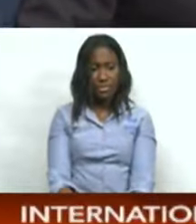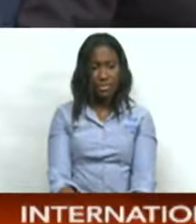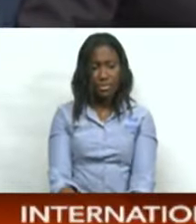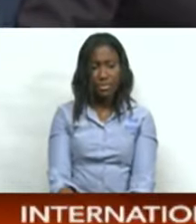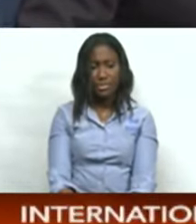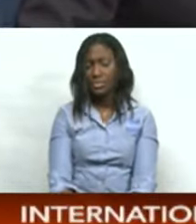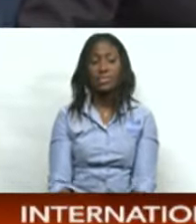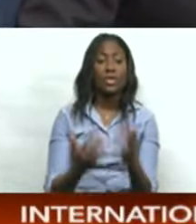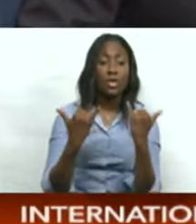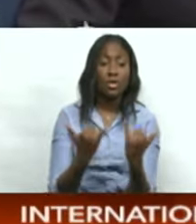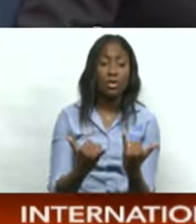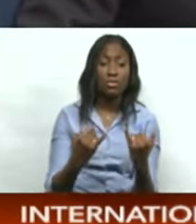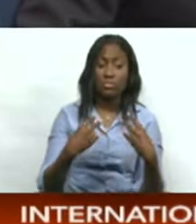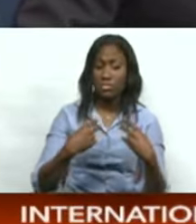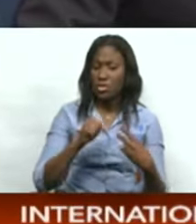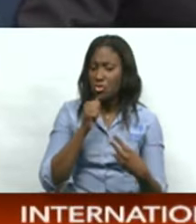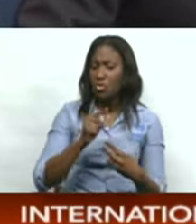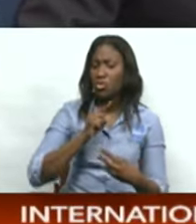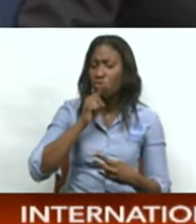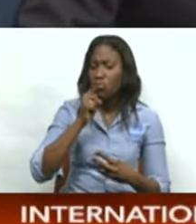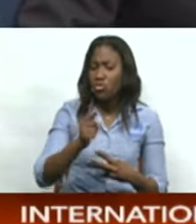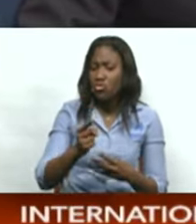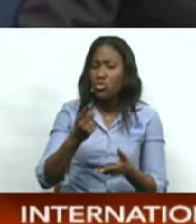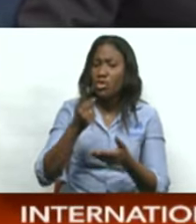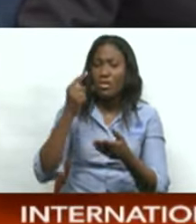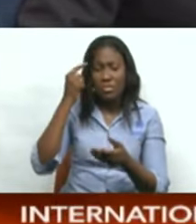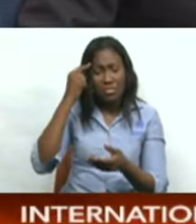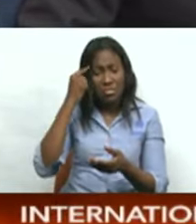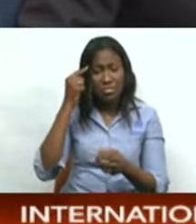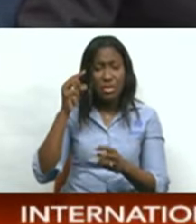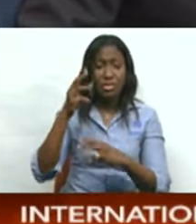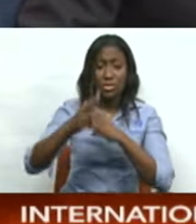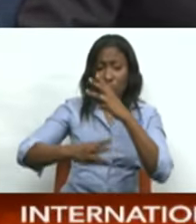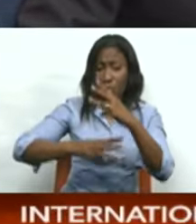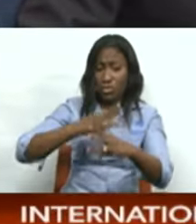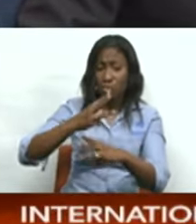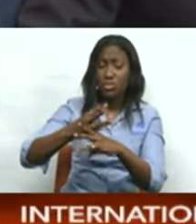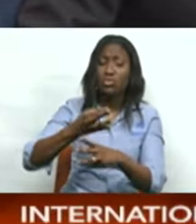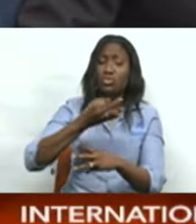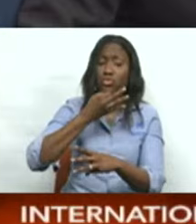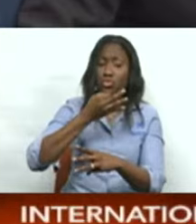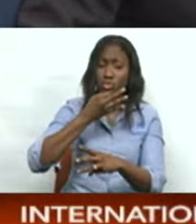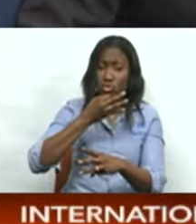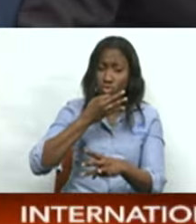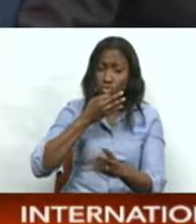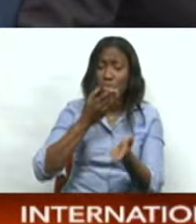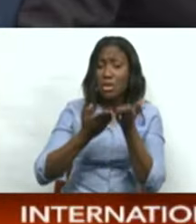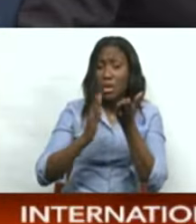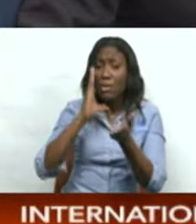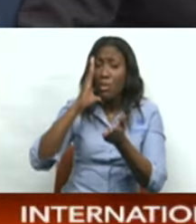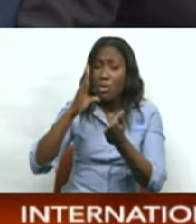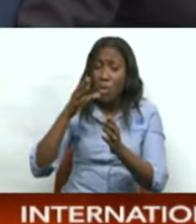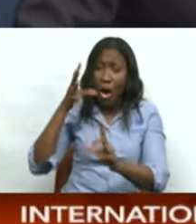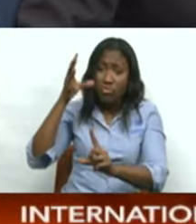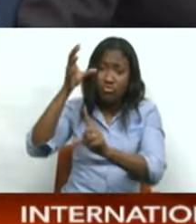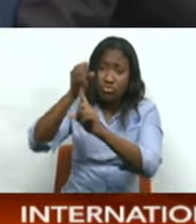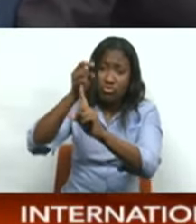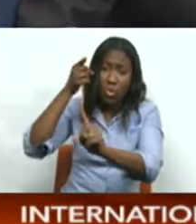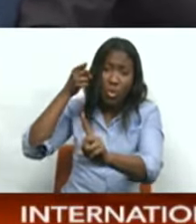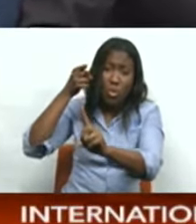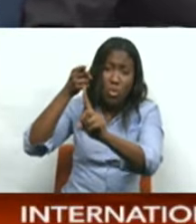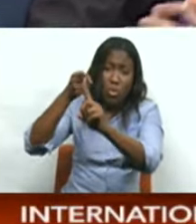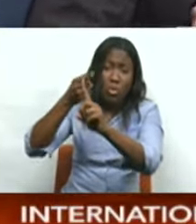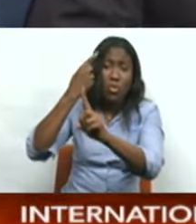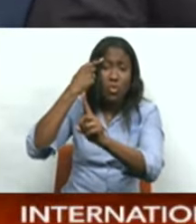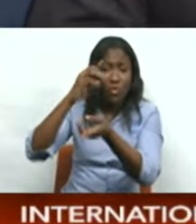There is an uncertain outlook that the world is on target to meet the United Nations global goals aimed at sustainable development.